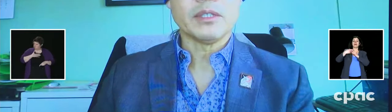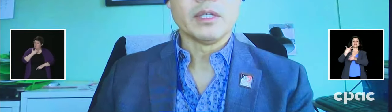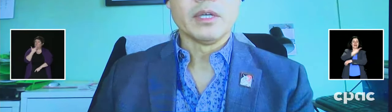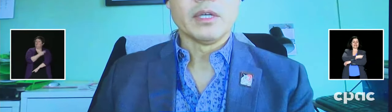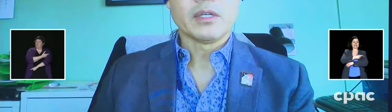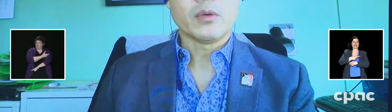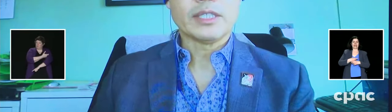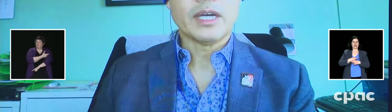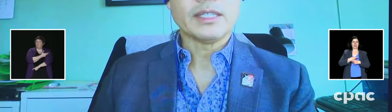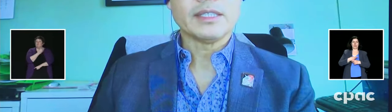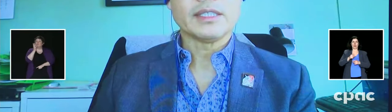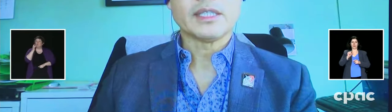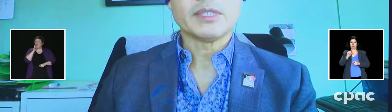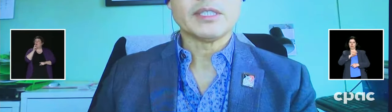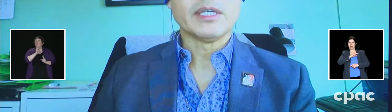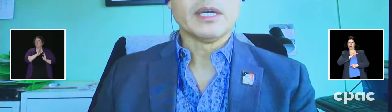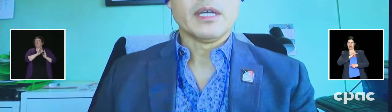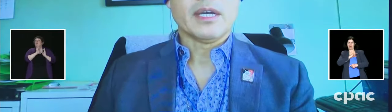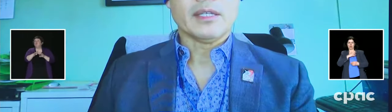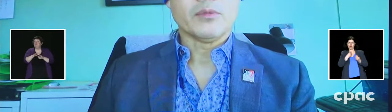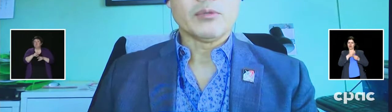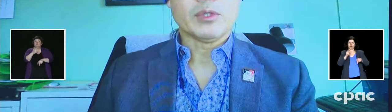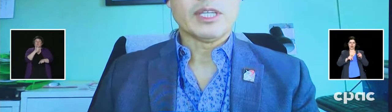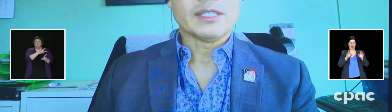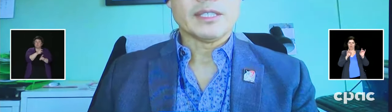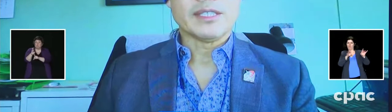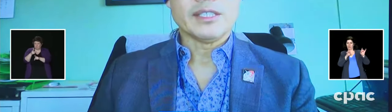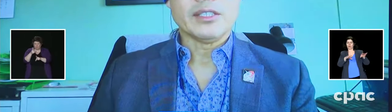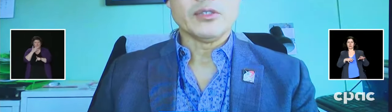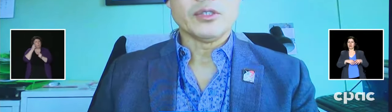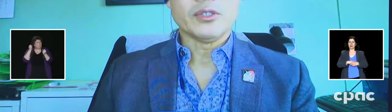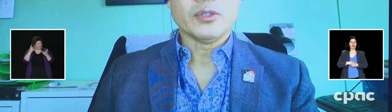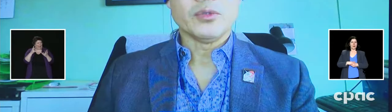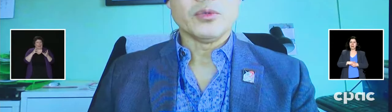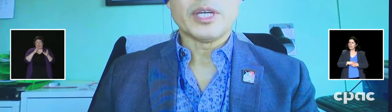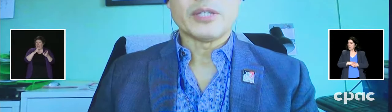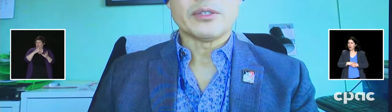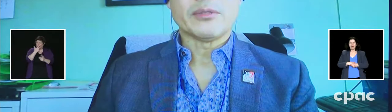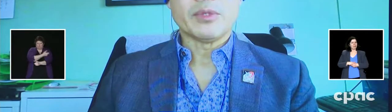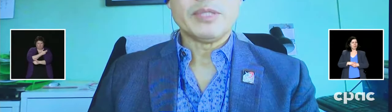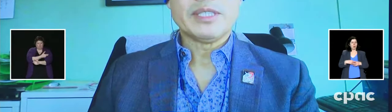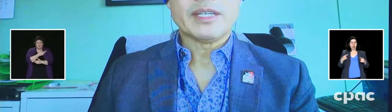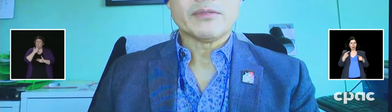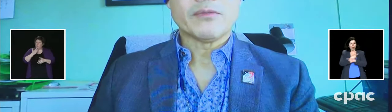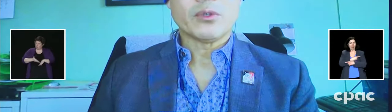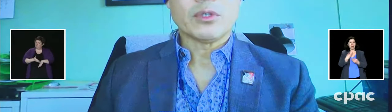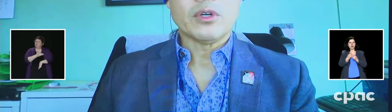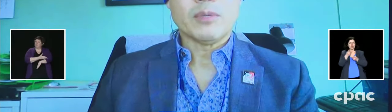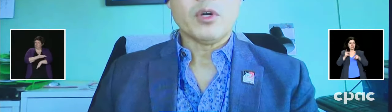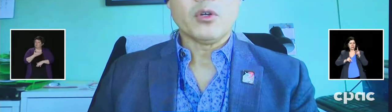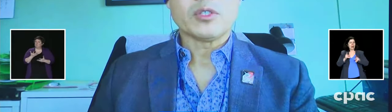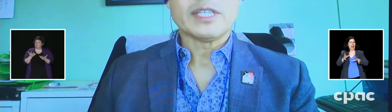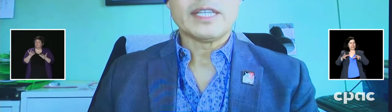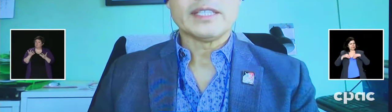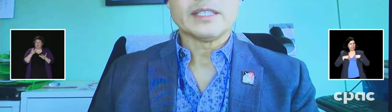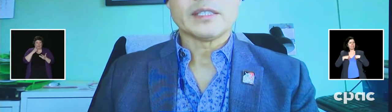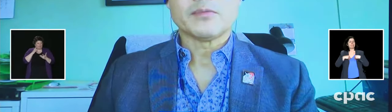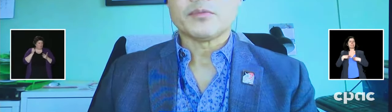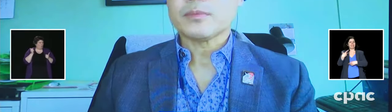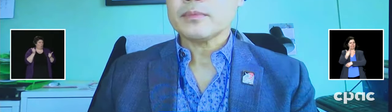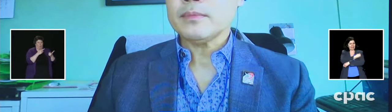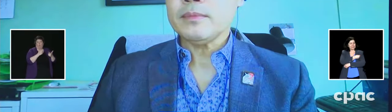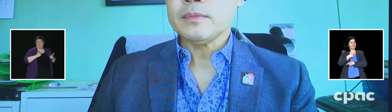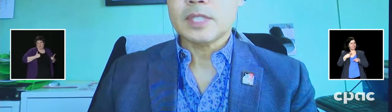been quite highly accepted and we would like to continue to do better. And we mean that for all Canadians.